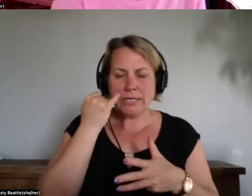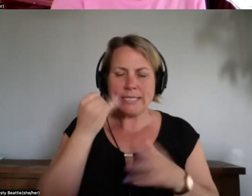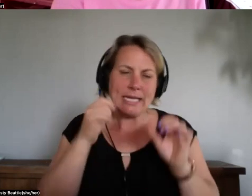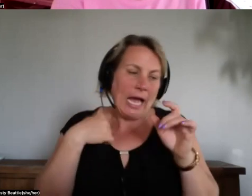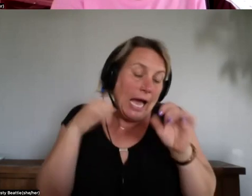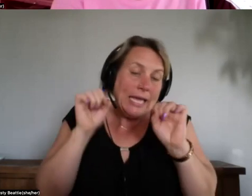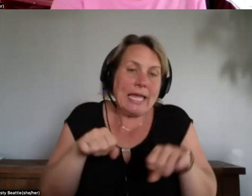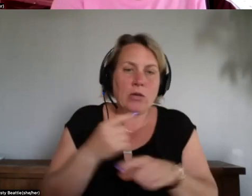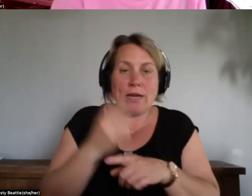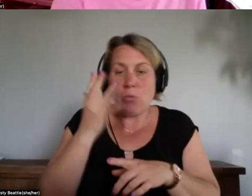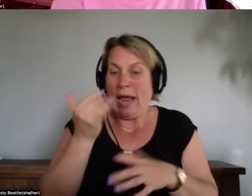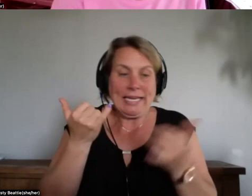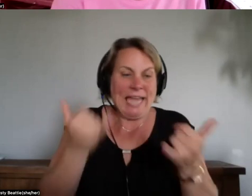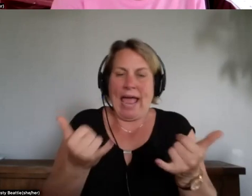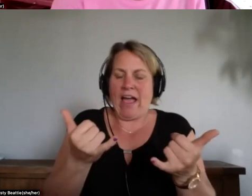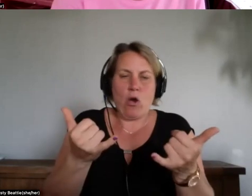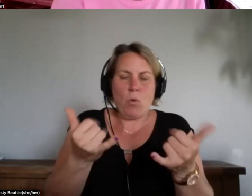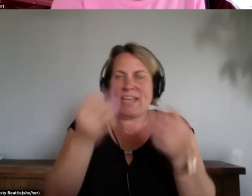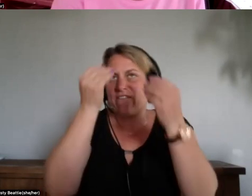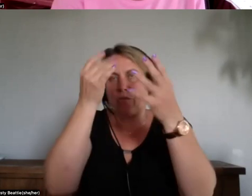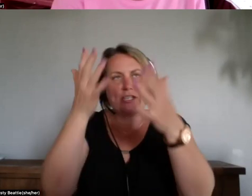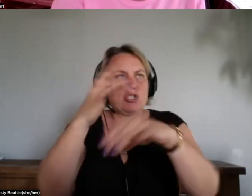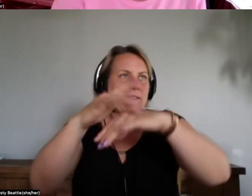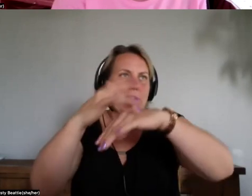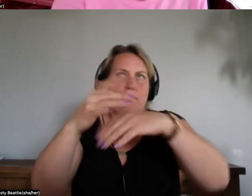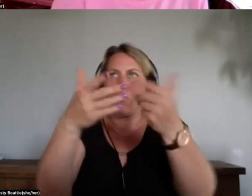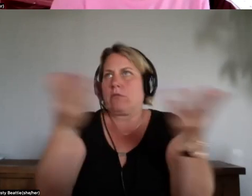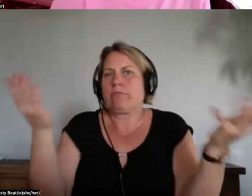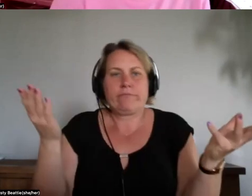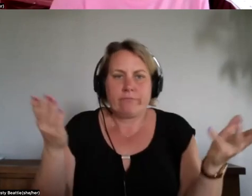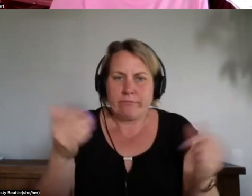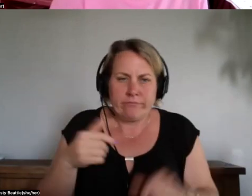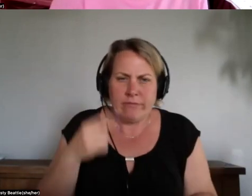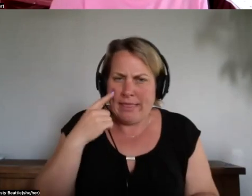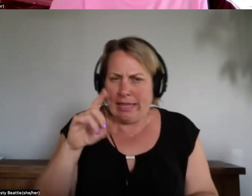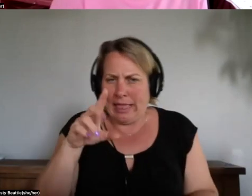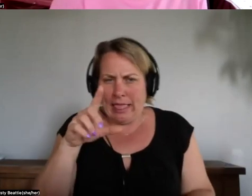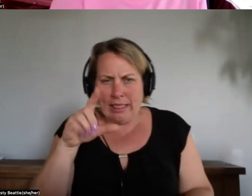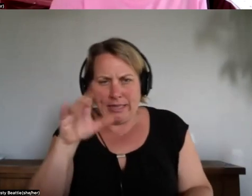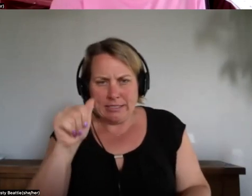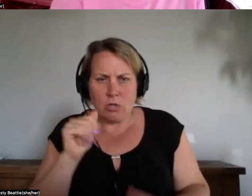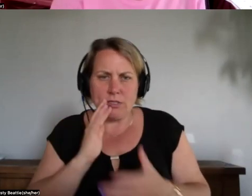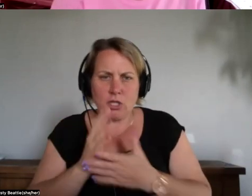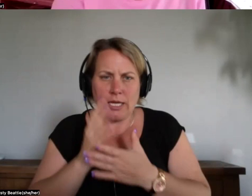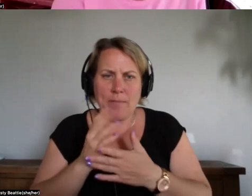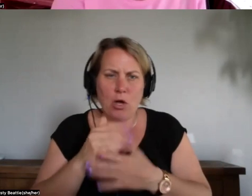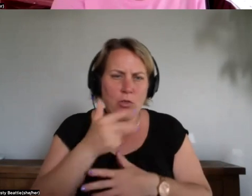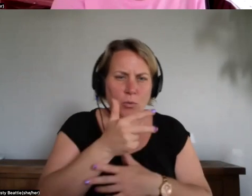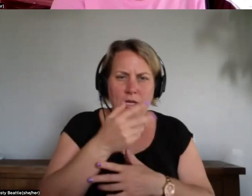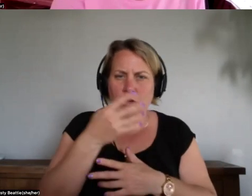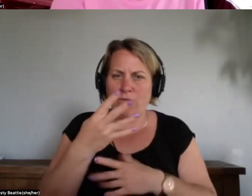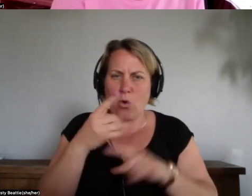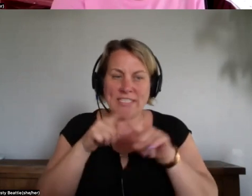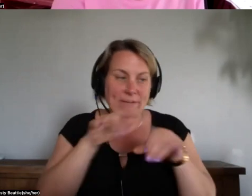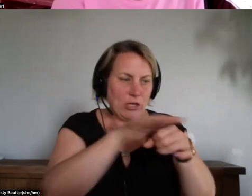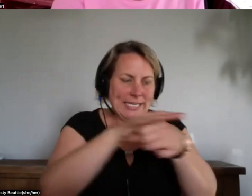find information you know i think linda mentioned three or four different nations in the introduction of the land where you